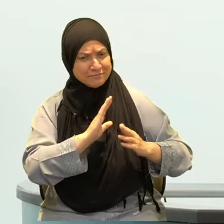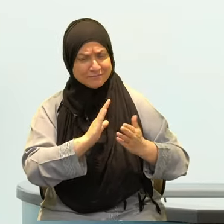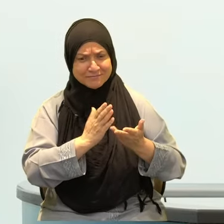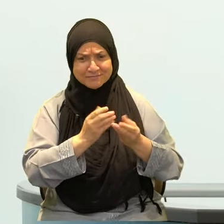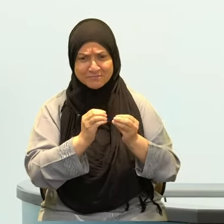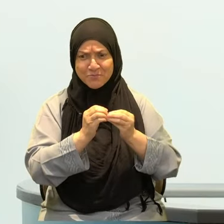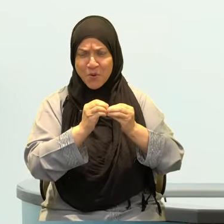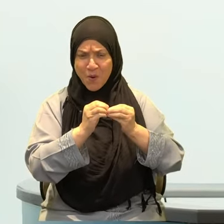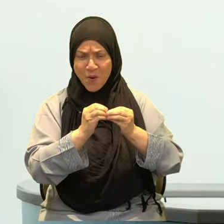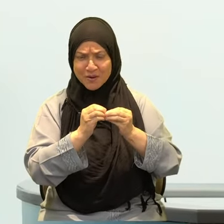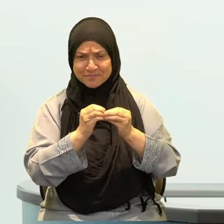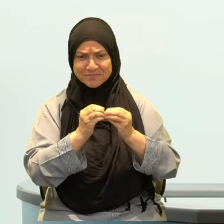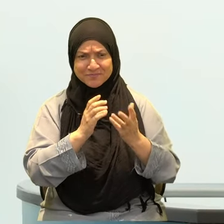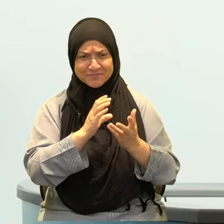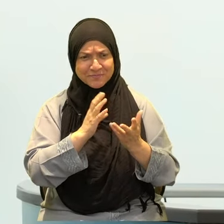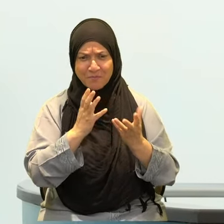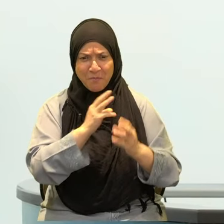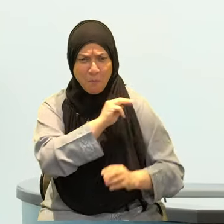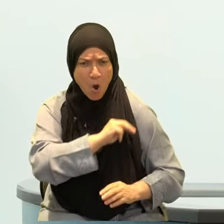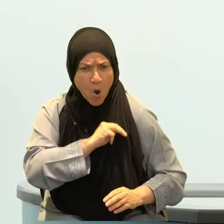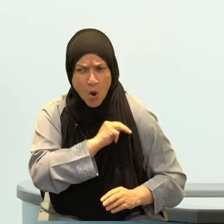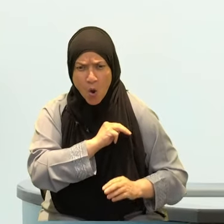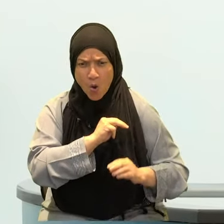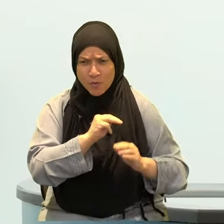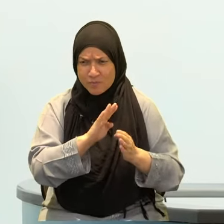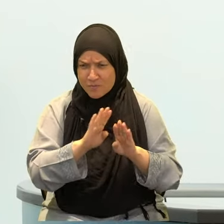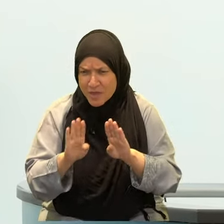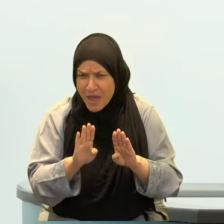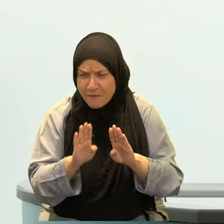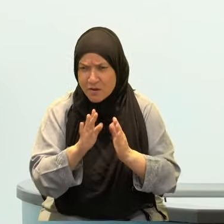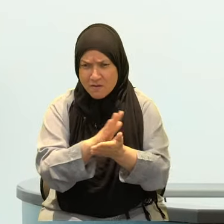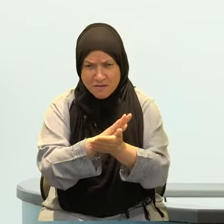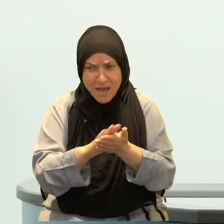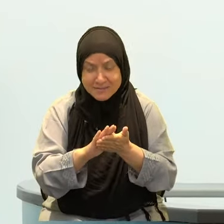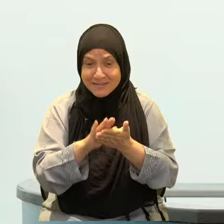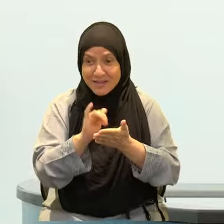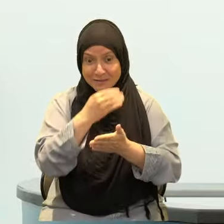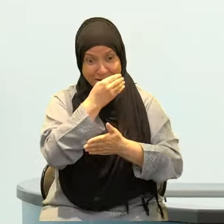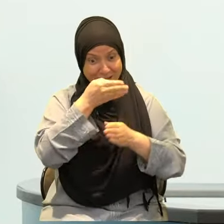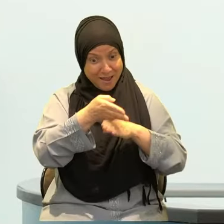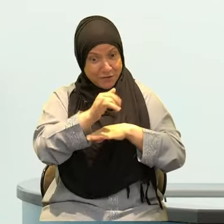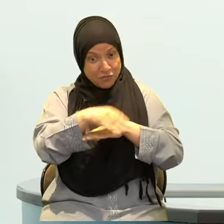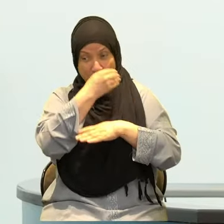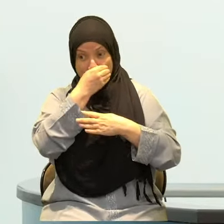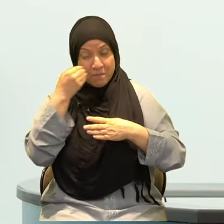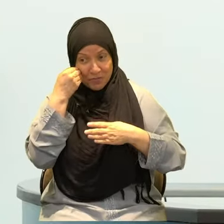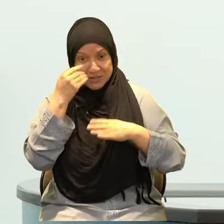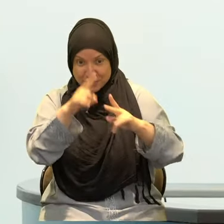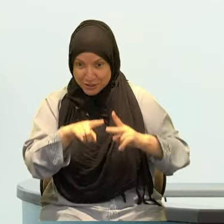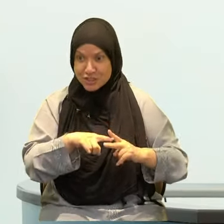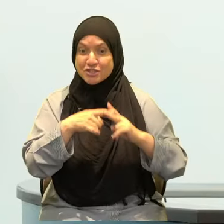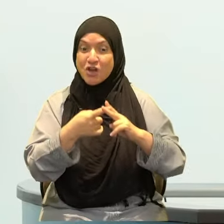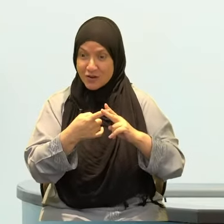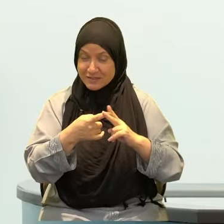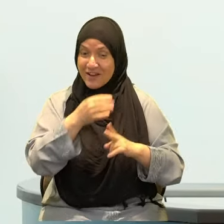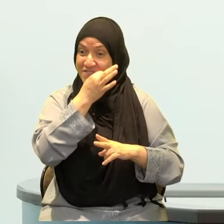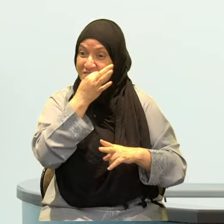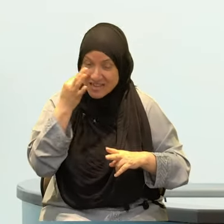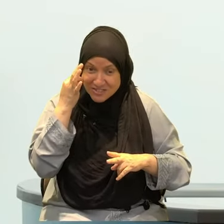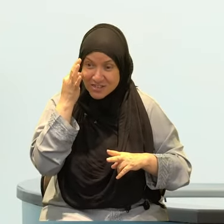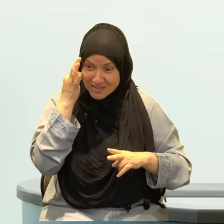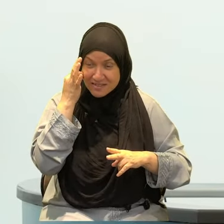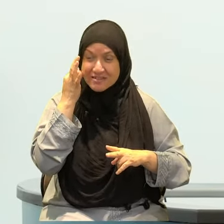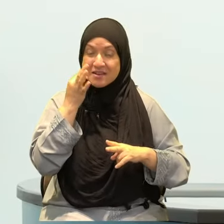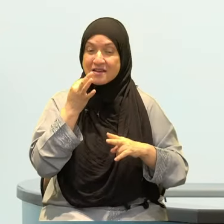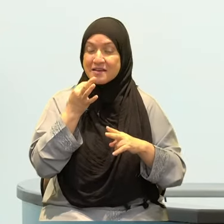on certain days of the month or certain days of the week. When you think about your charity and what charity does, it is the burhan, it